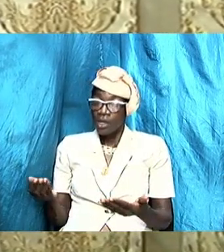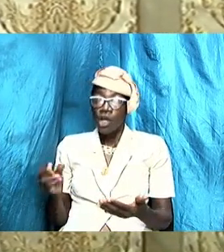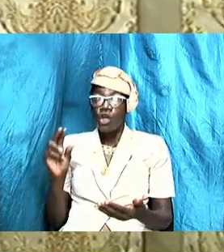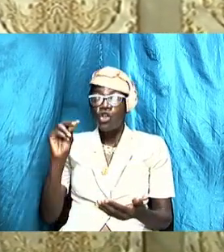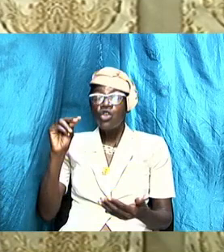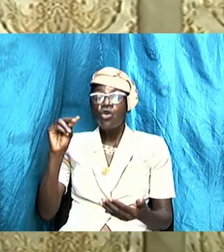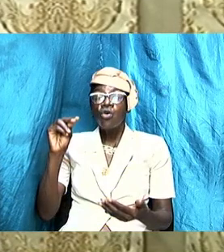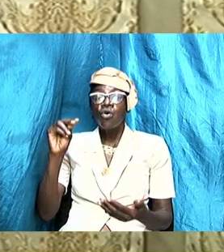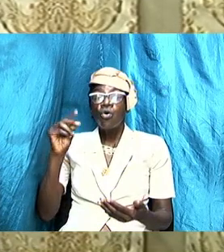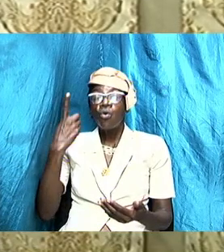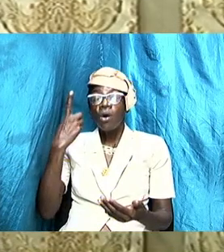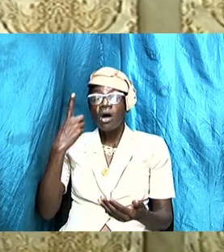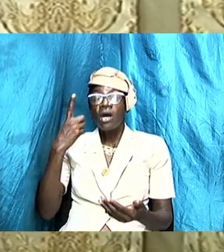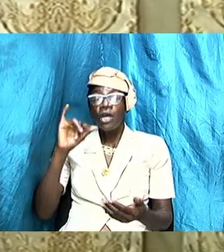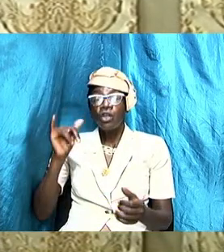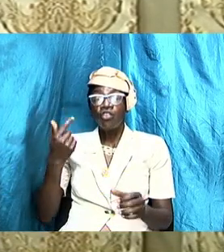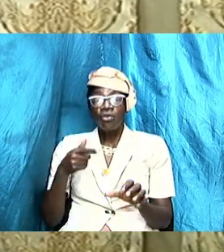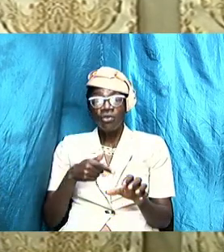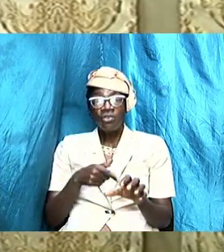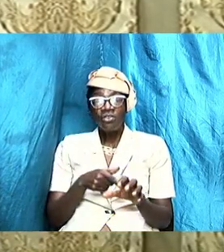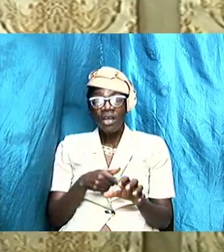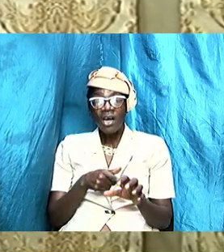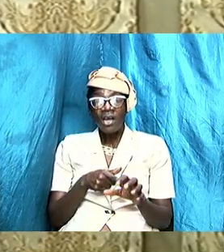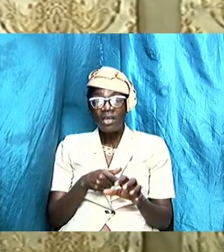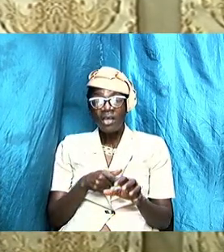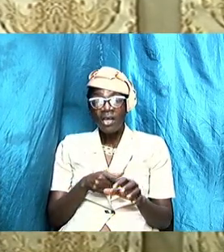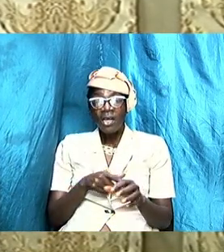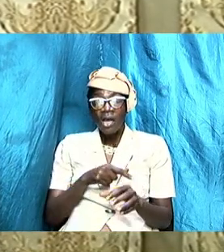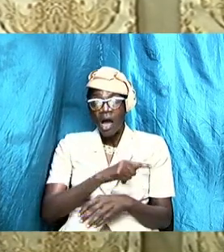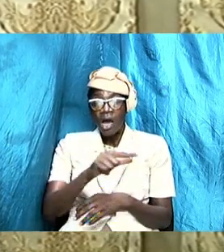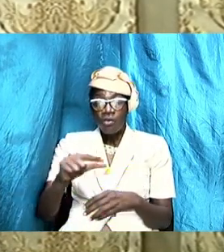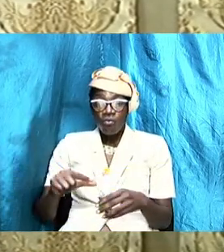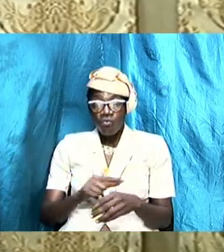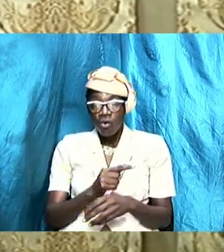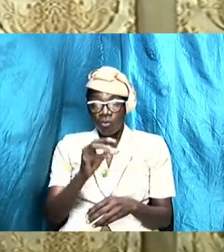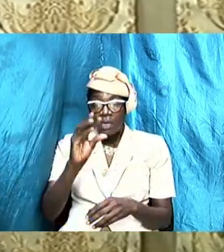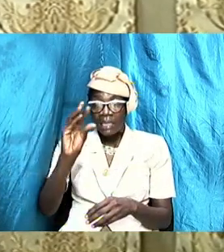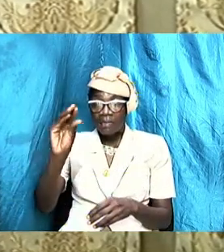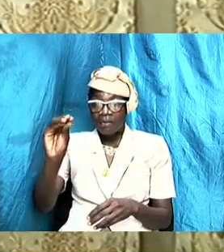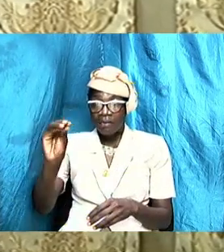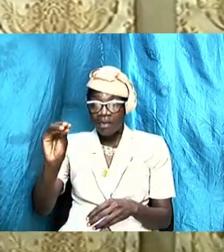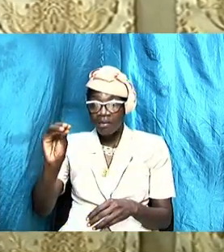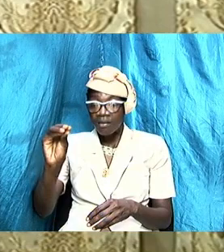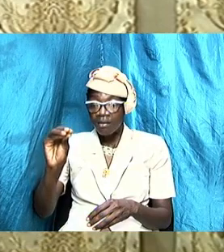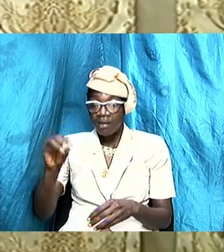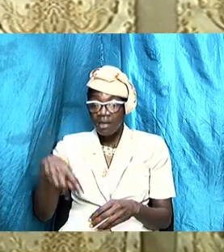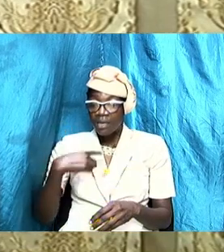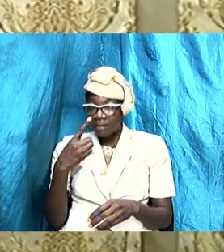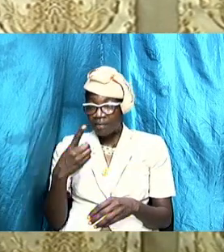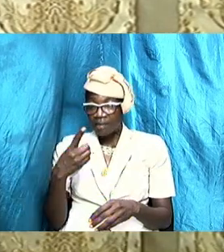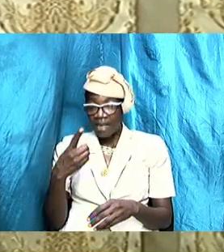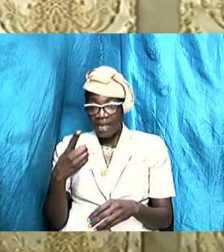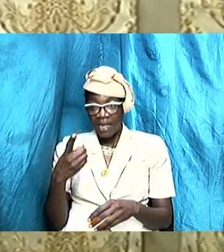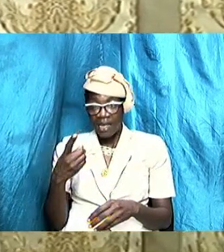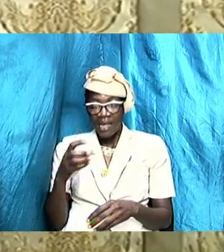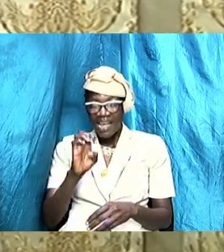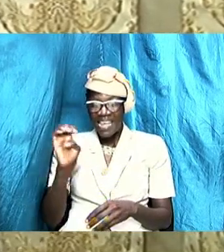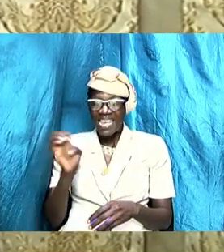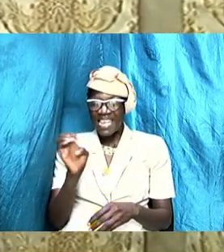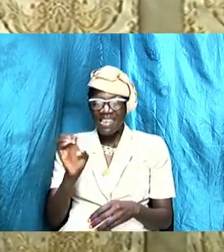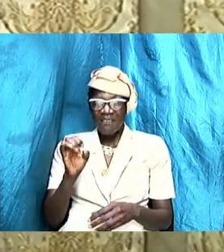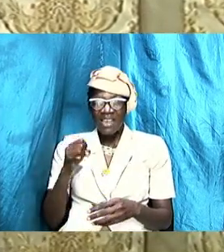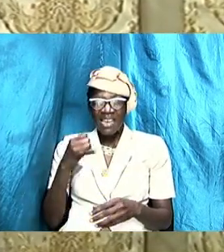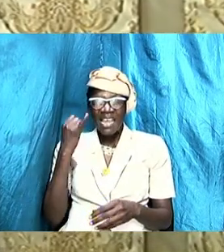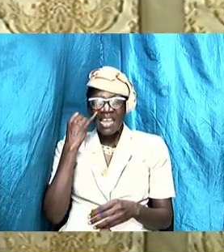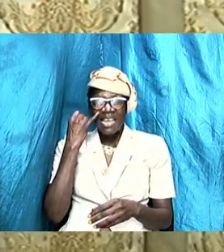should just start at ground zero and say this is it even if it feels like it